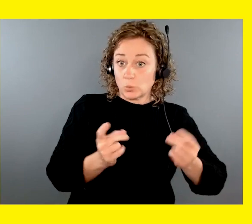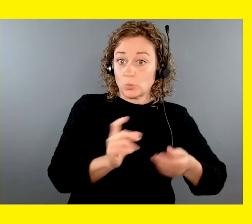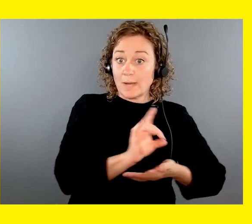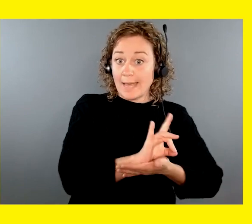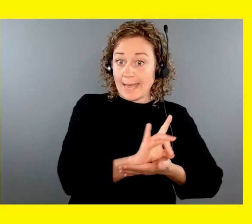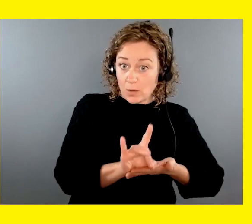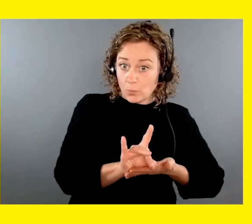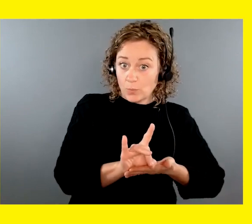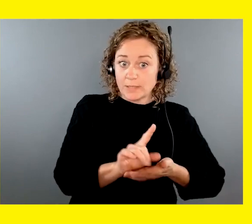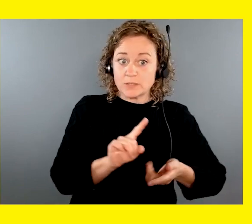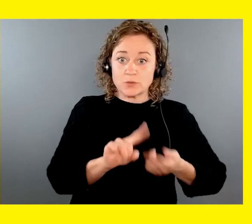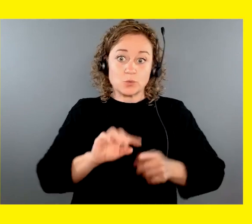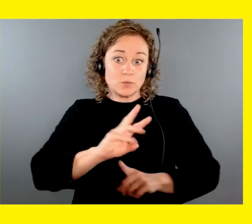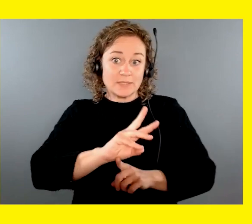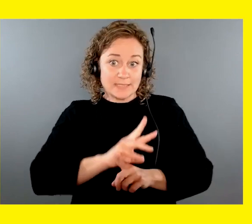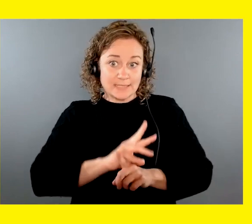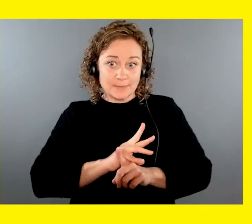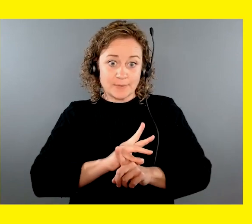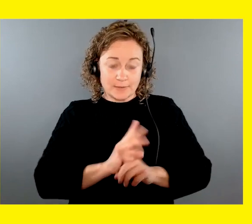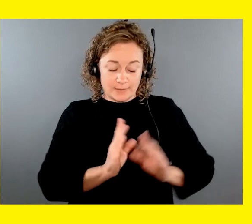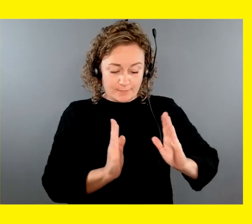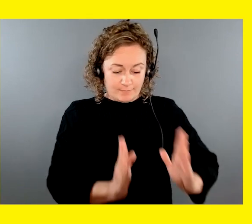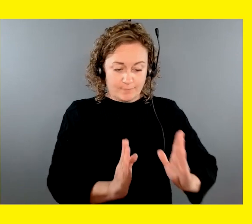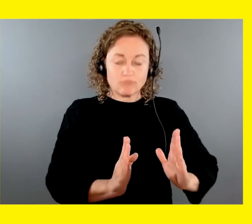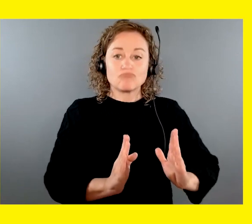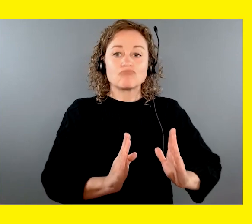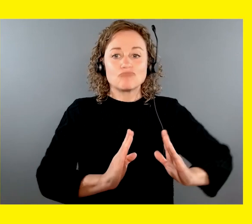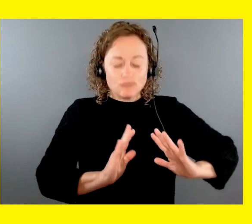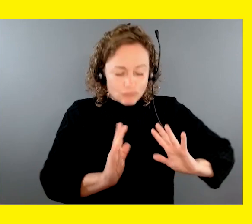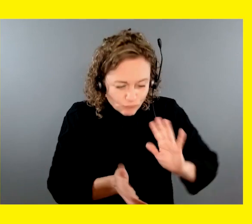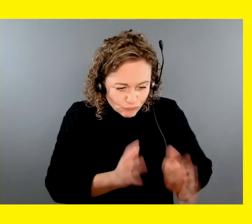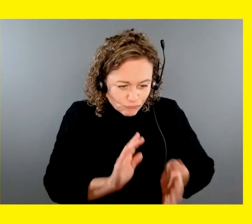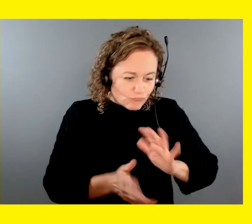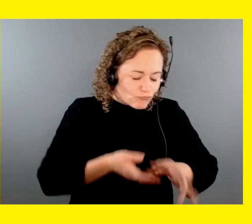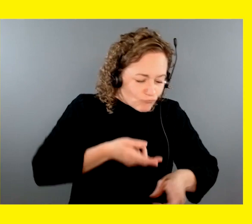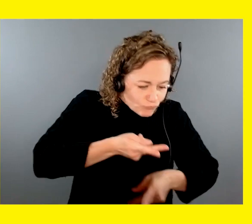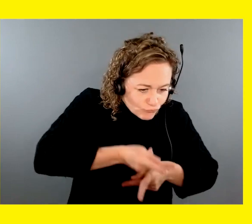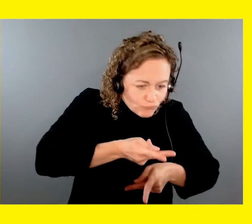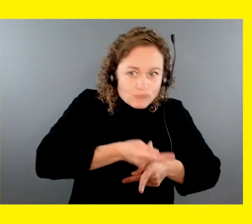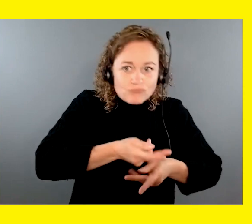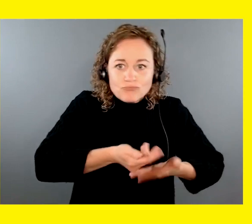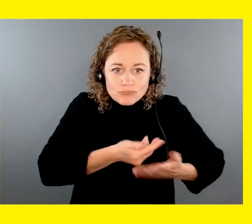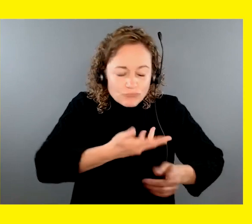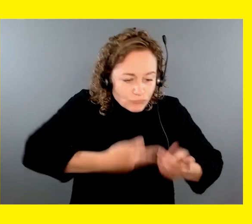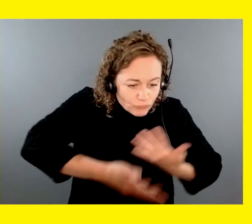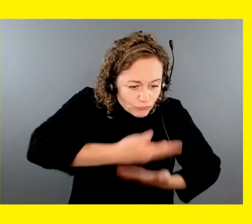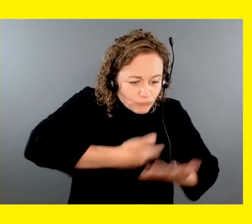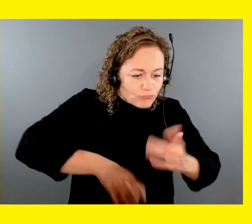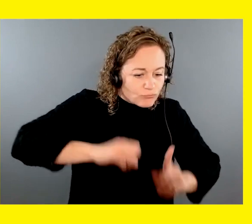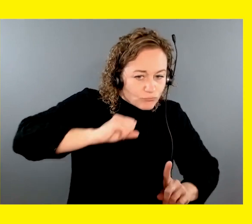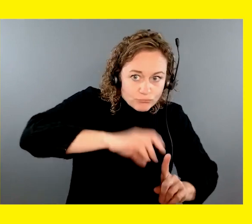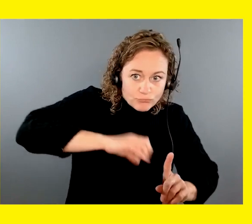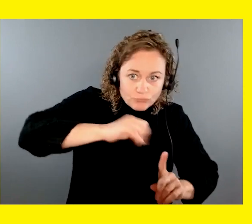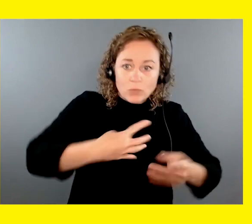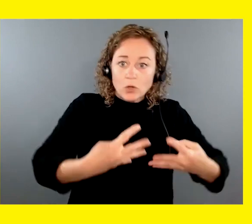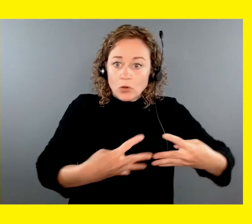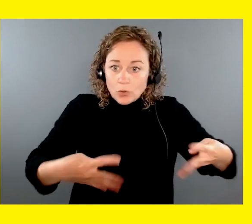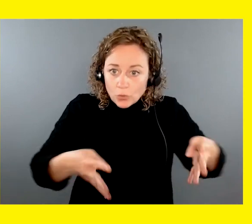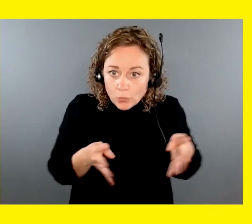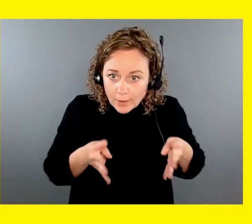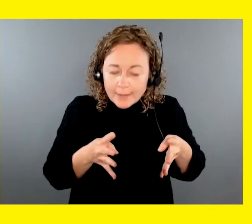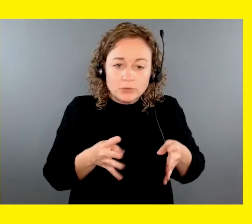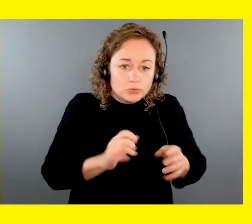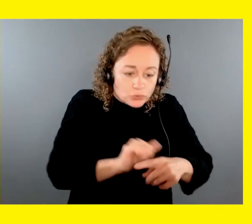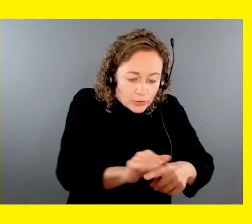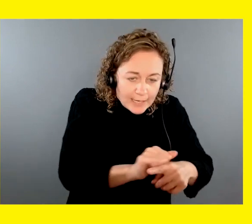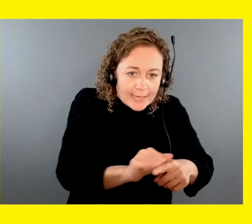roughly six months and you'll get to start them. so that's really where they get socialization, crate training, some